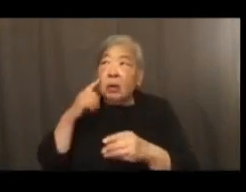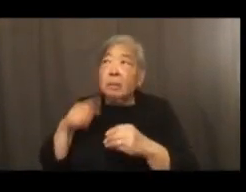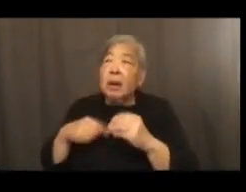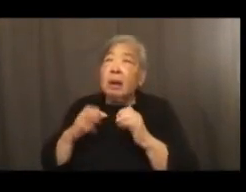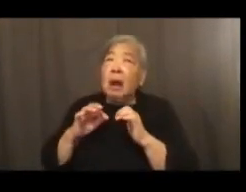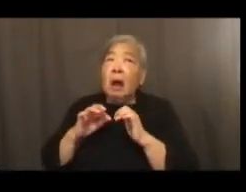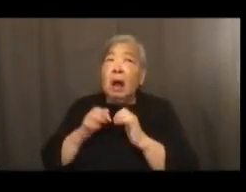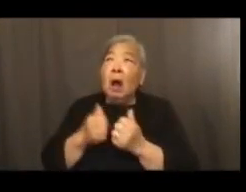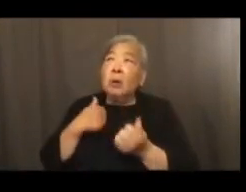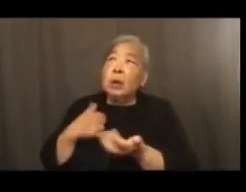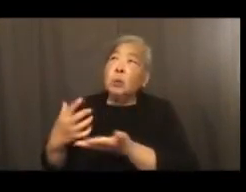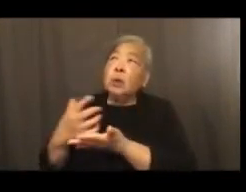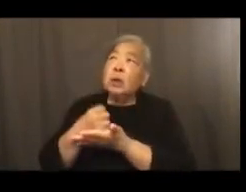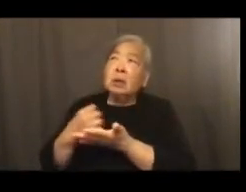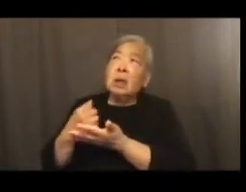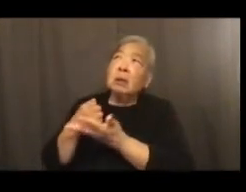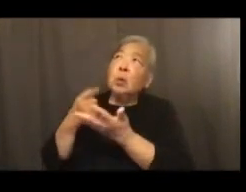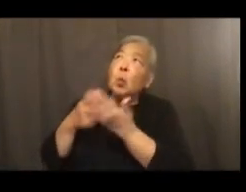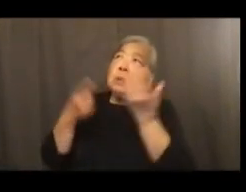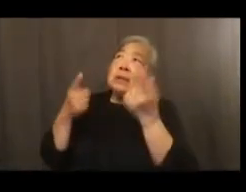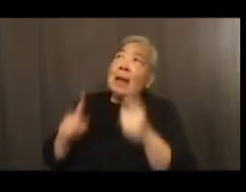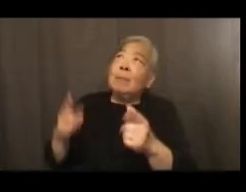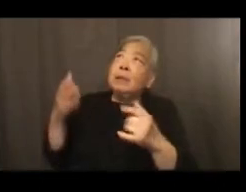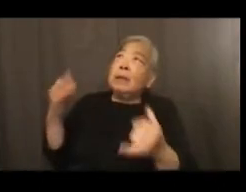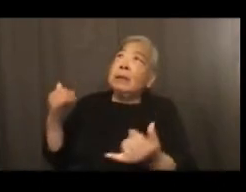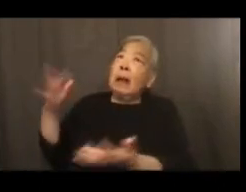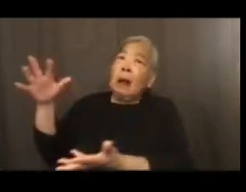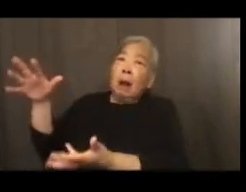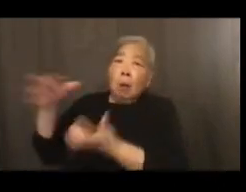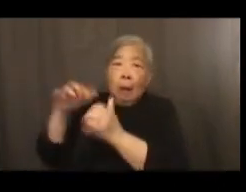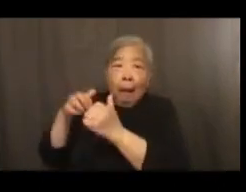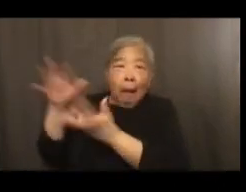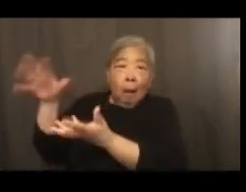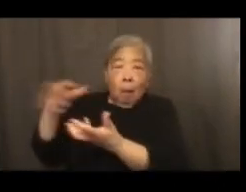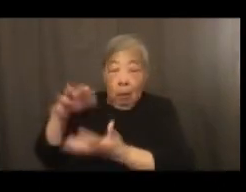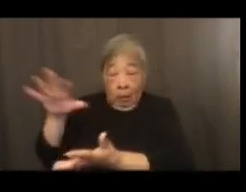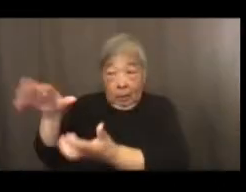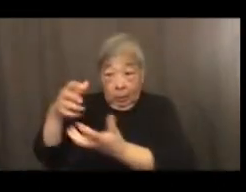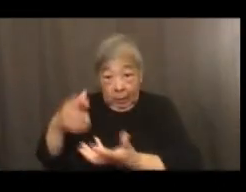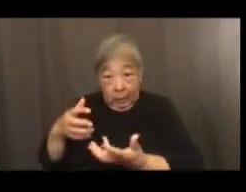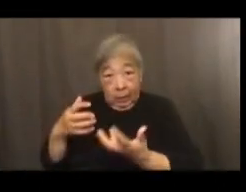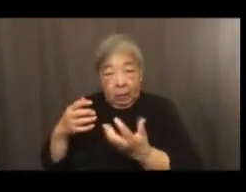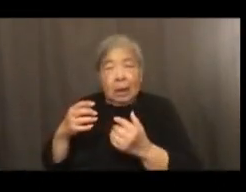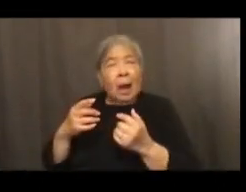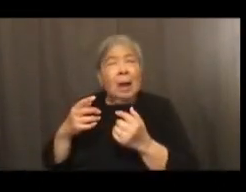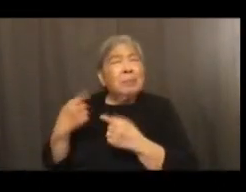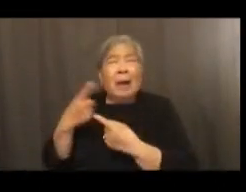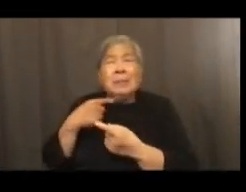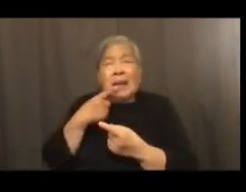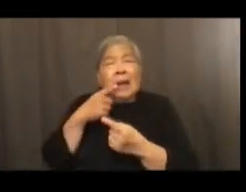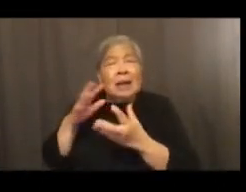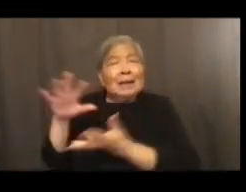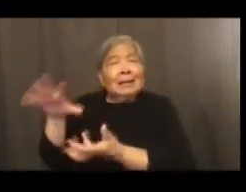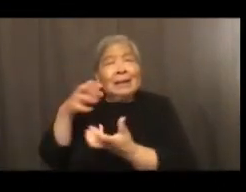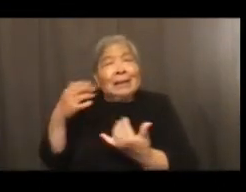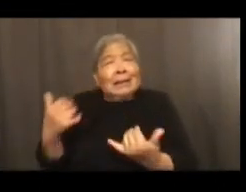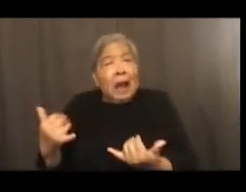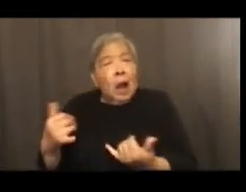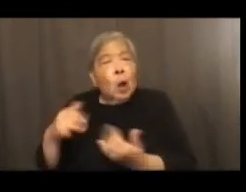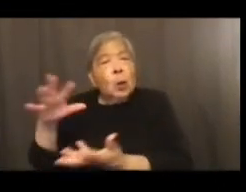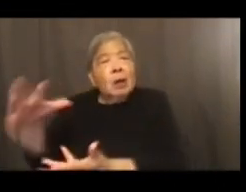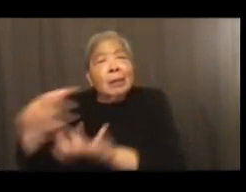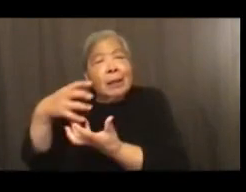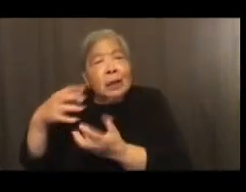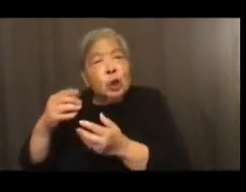what's happening now and the newness. Collecting the now and the new is something I've been saying and thinking about history